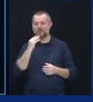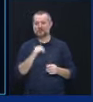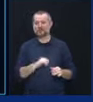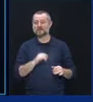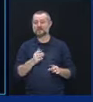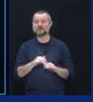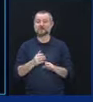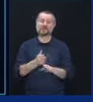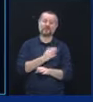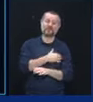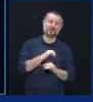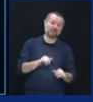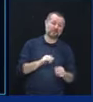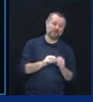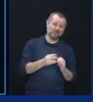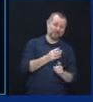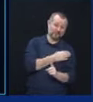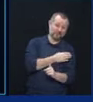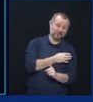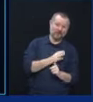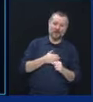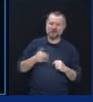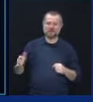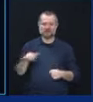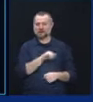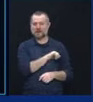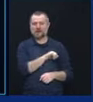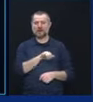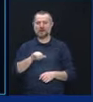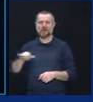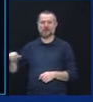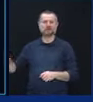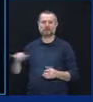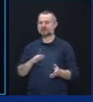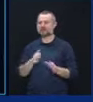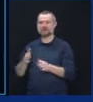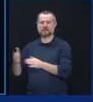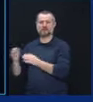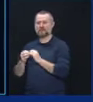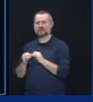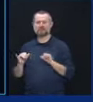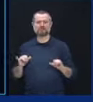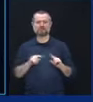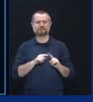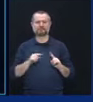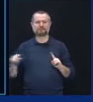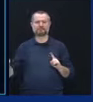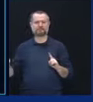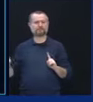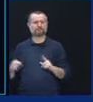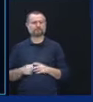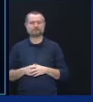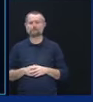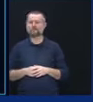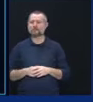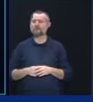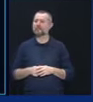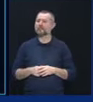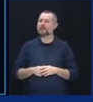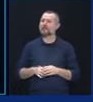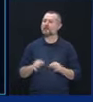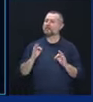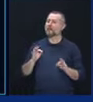as it is after. And if anyone had the perfect answer to nursing home deaths,